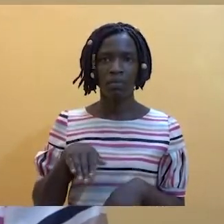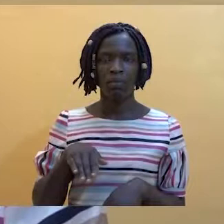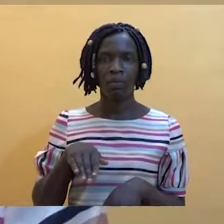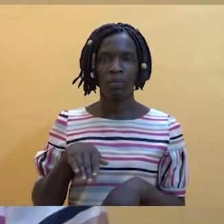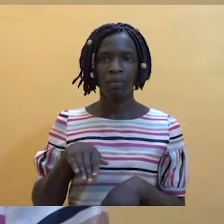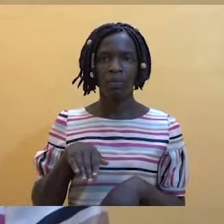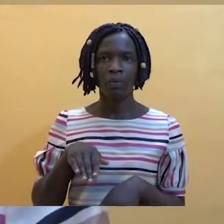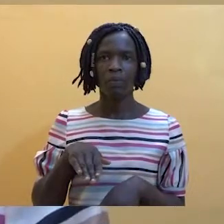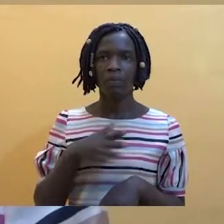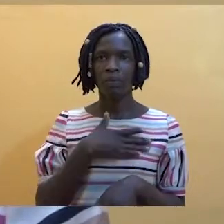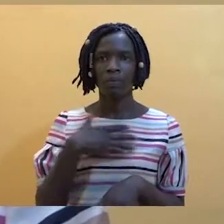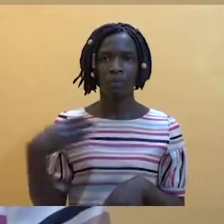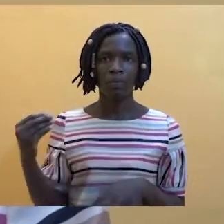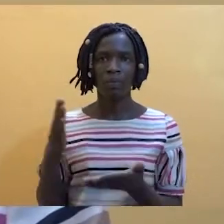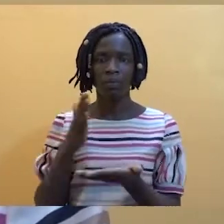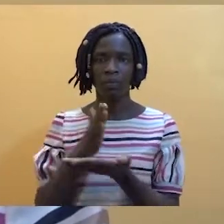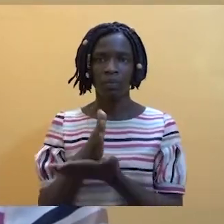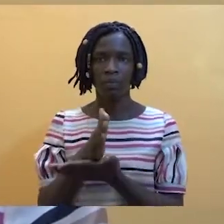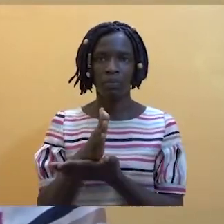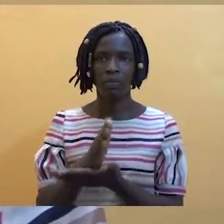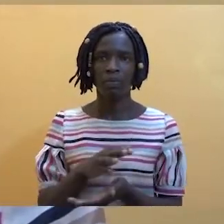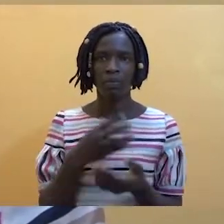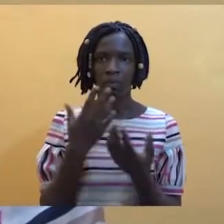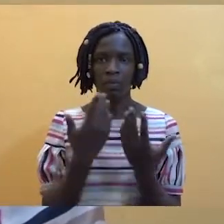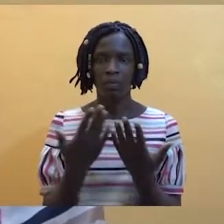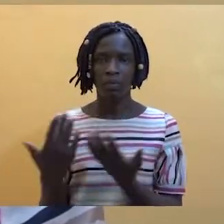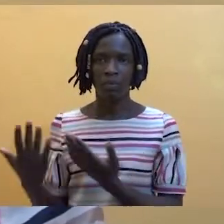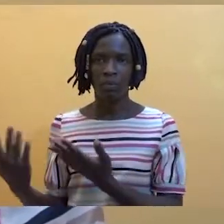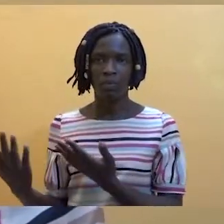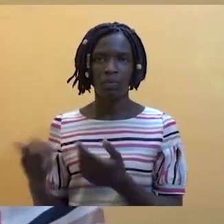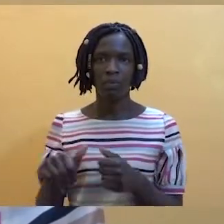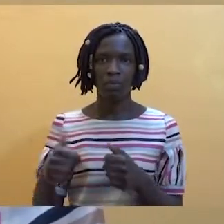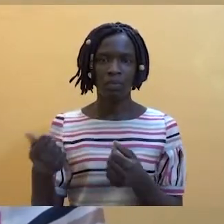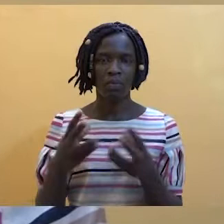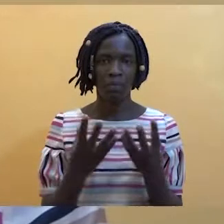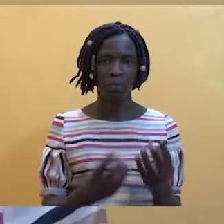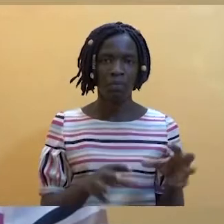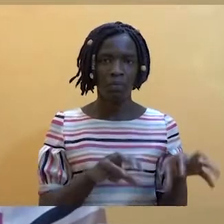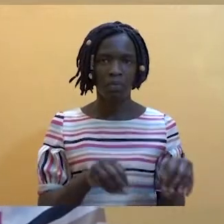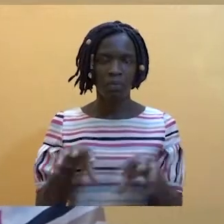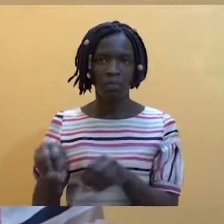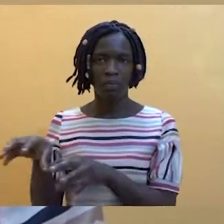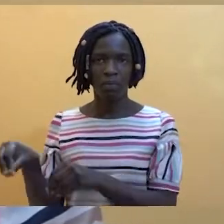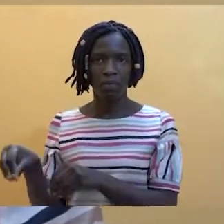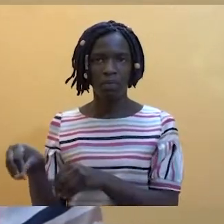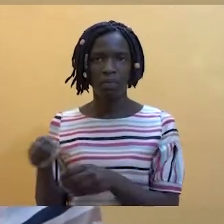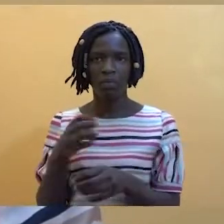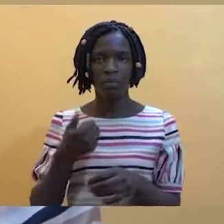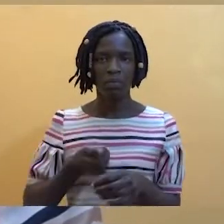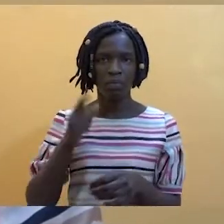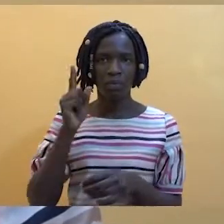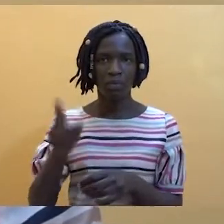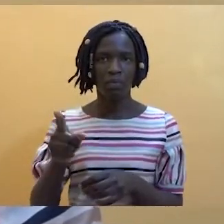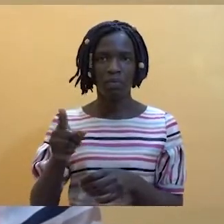higher learning, I joined Masenya University with the hope of a bright future. Since then,